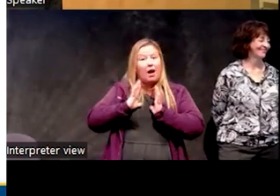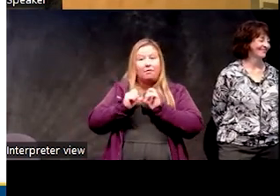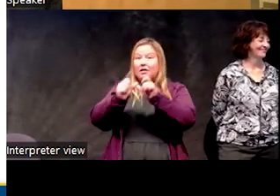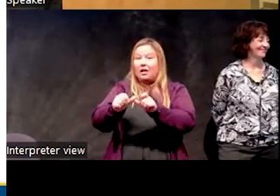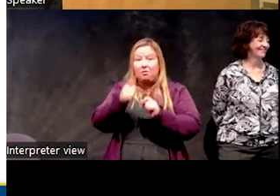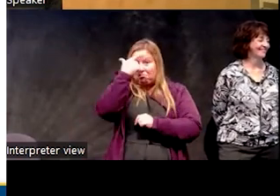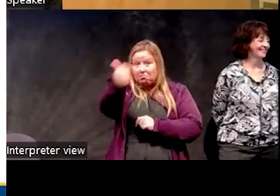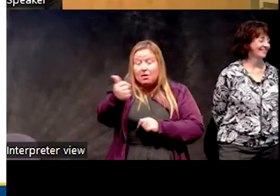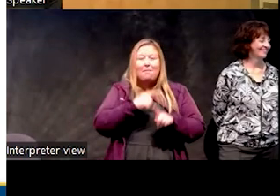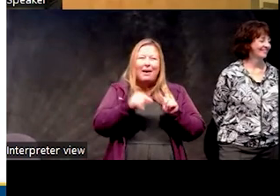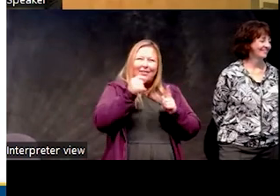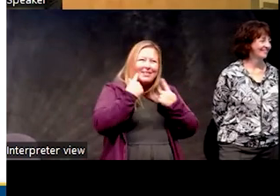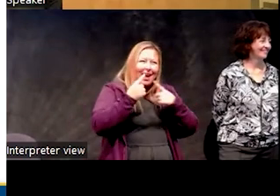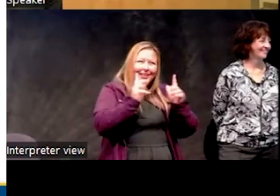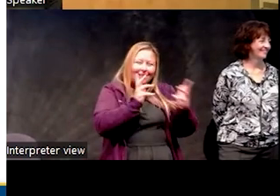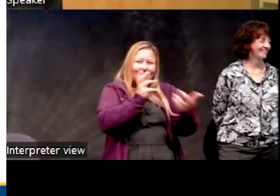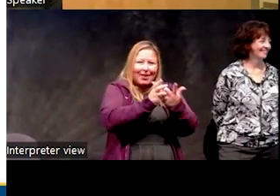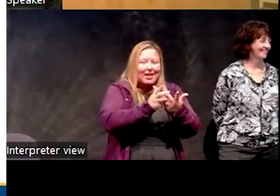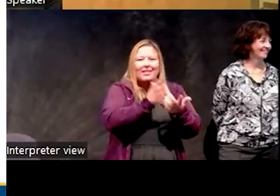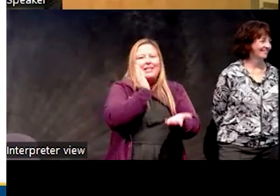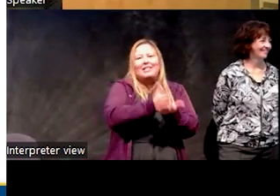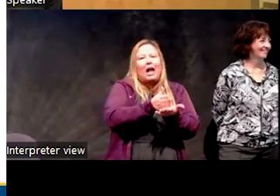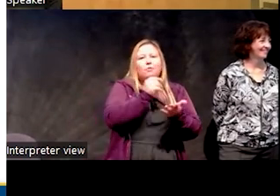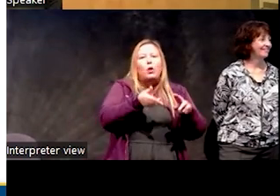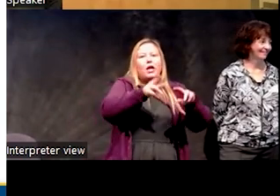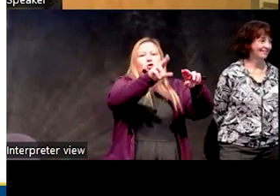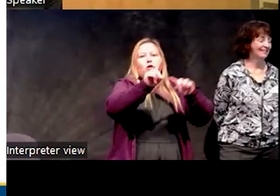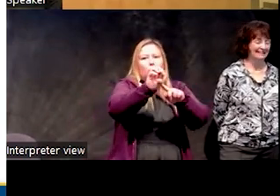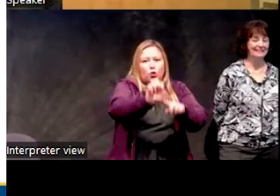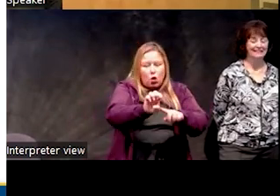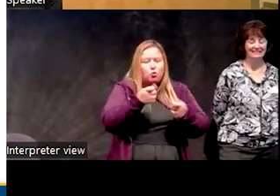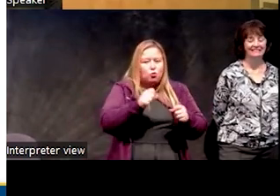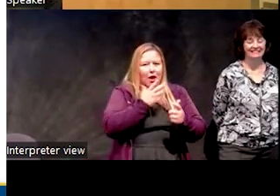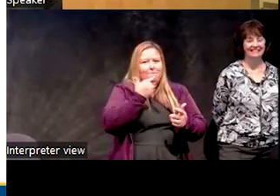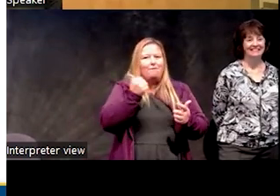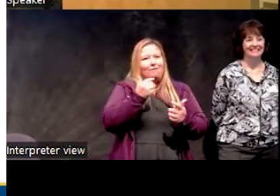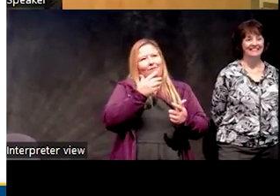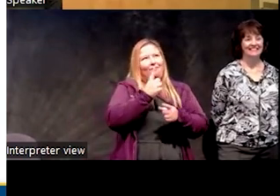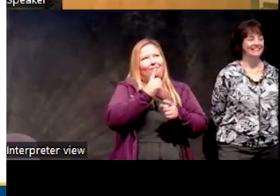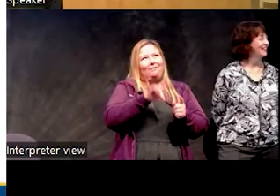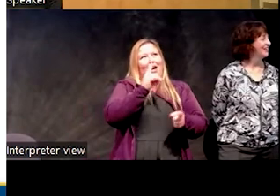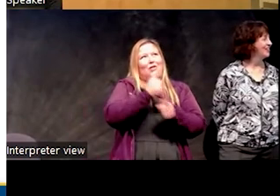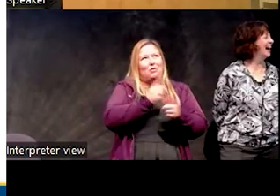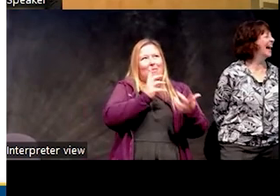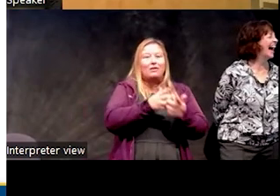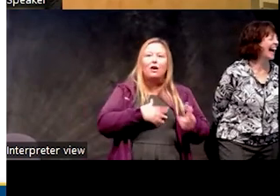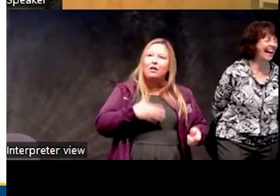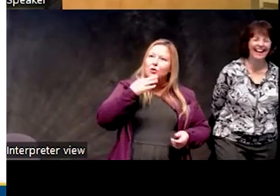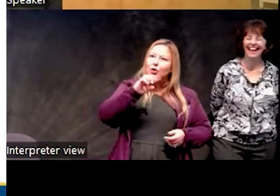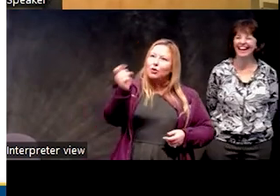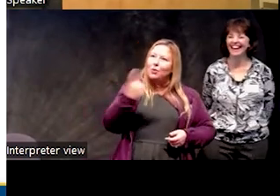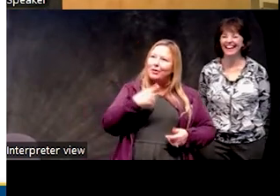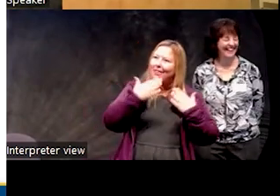what you're doing. But if it's not working, then don't up the dose for God's sakes. Um, that was a good question. Any other?